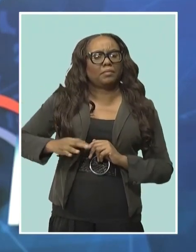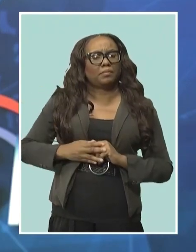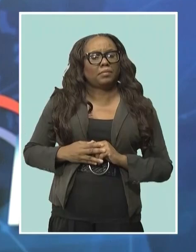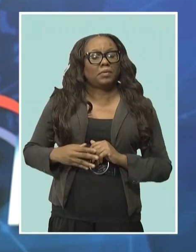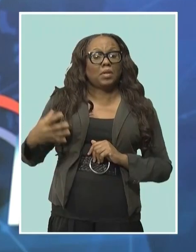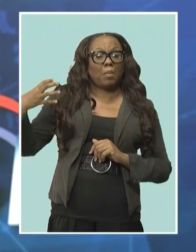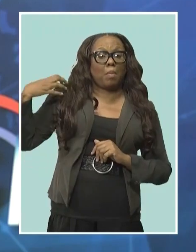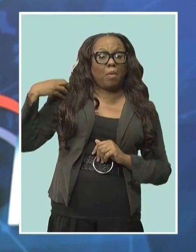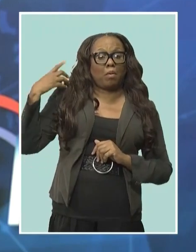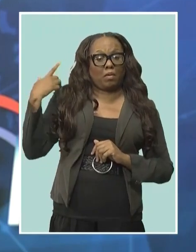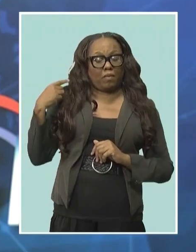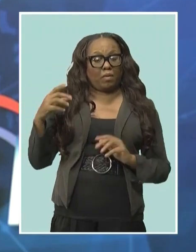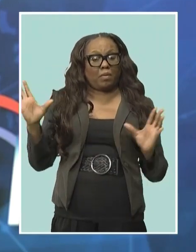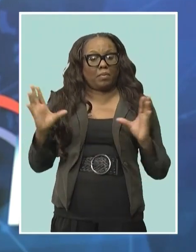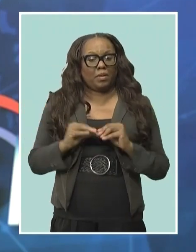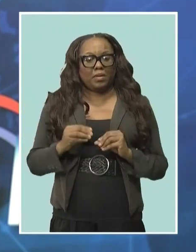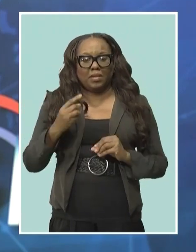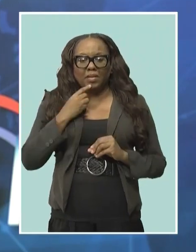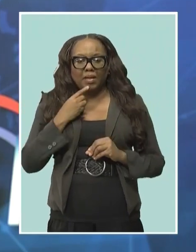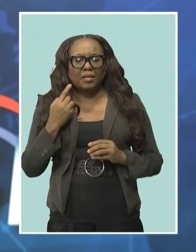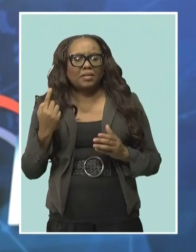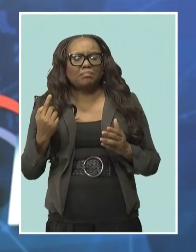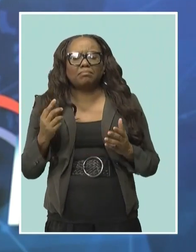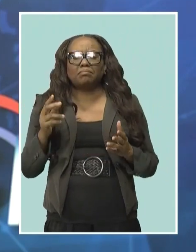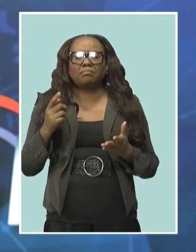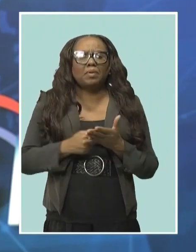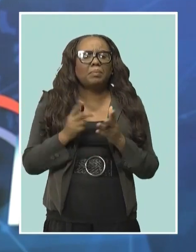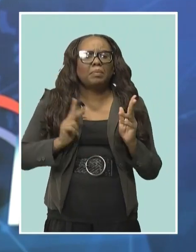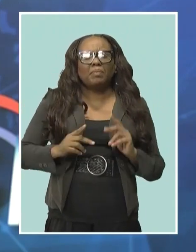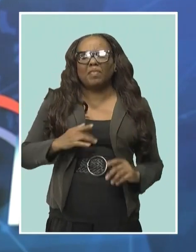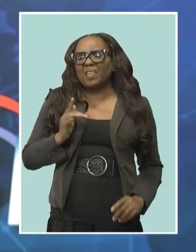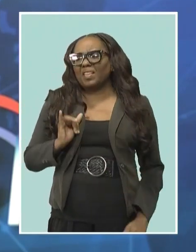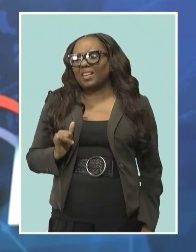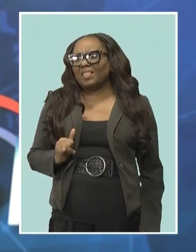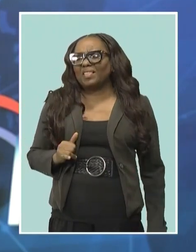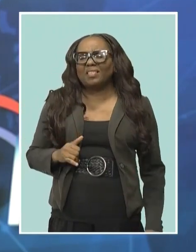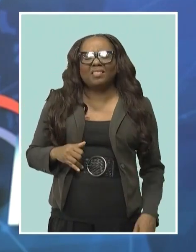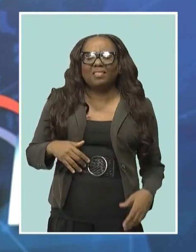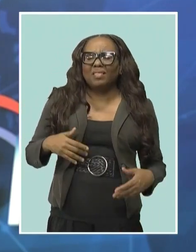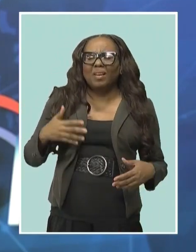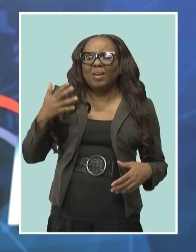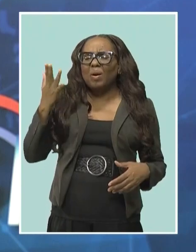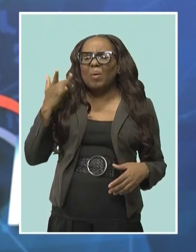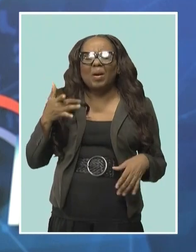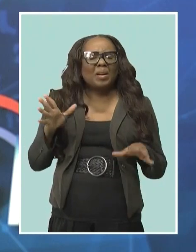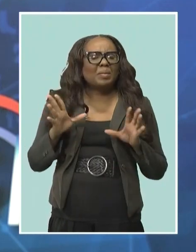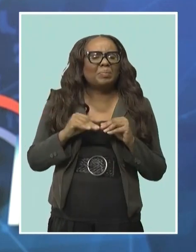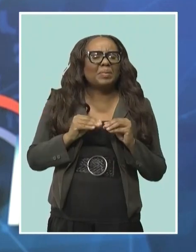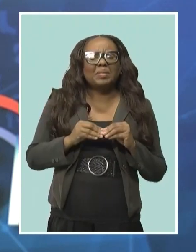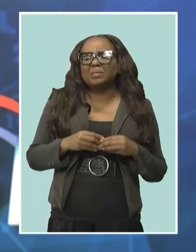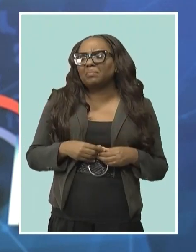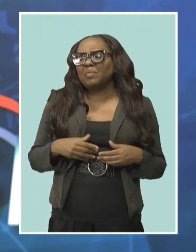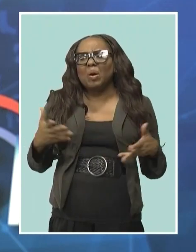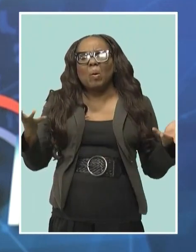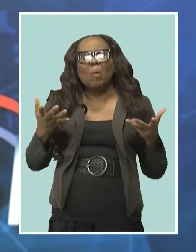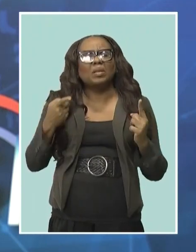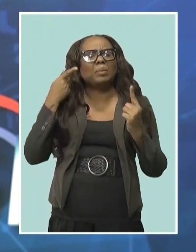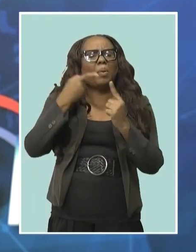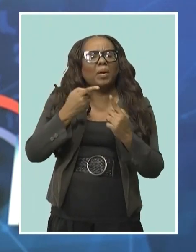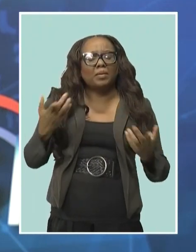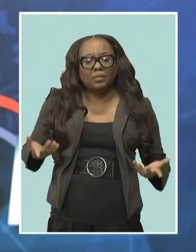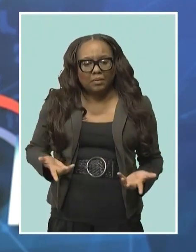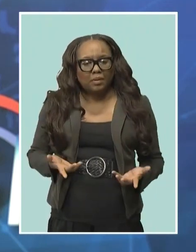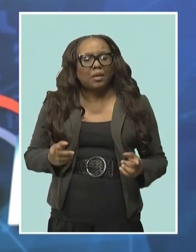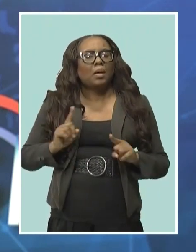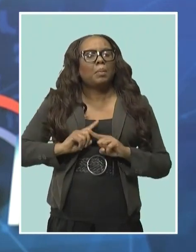says conferences of this magnitude sometimes leave you asking questions, but this one provided solutions. He was speaking on the